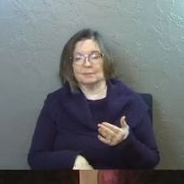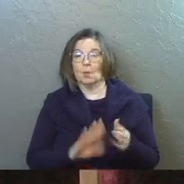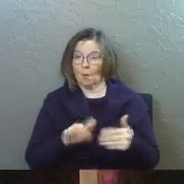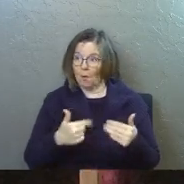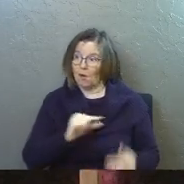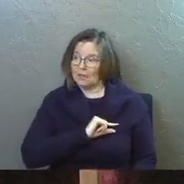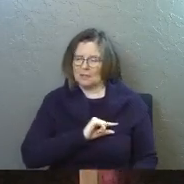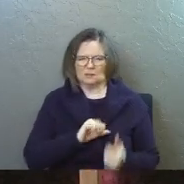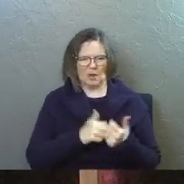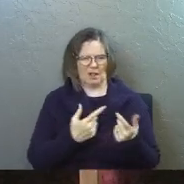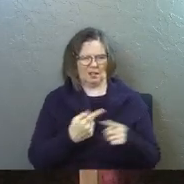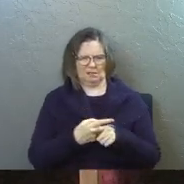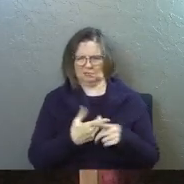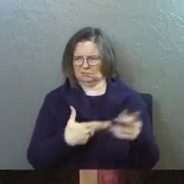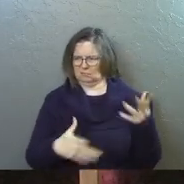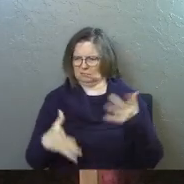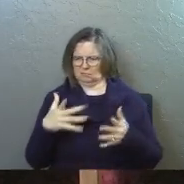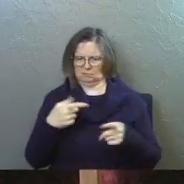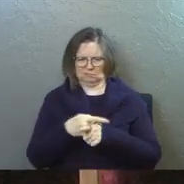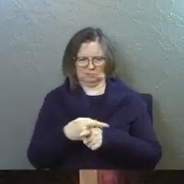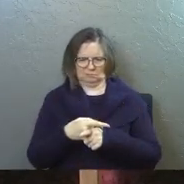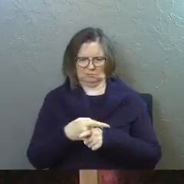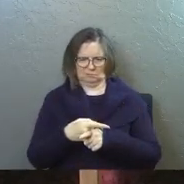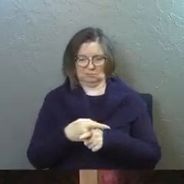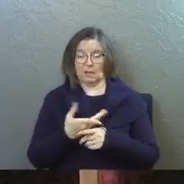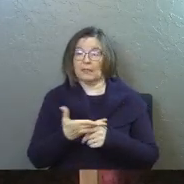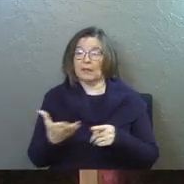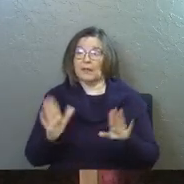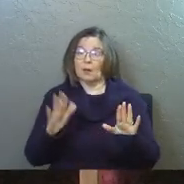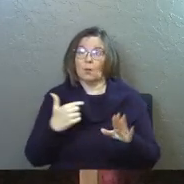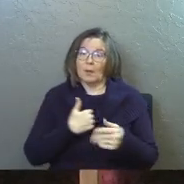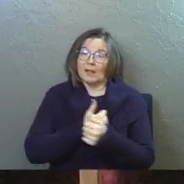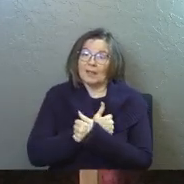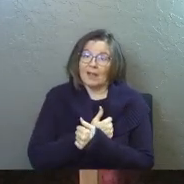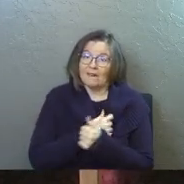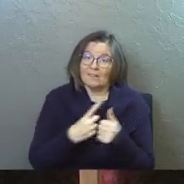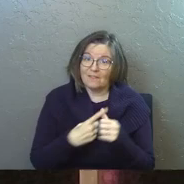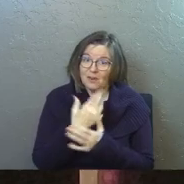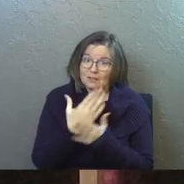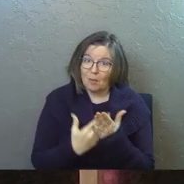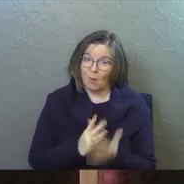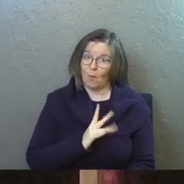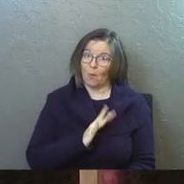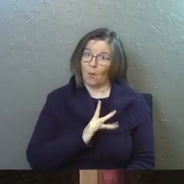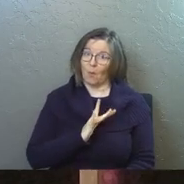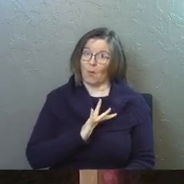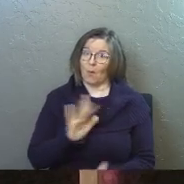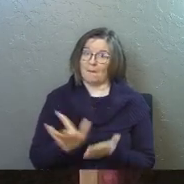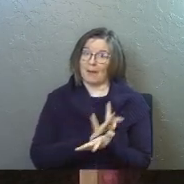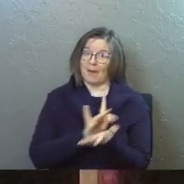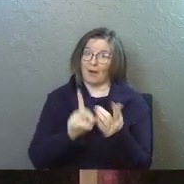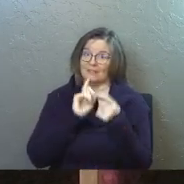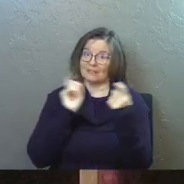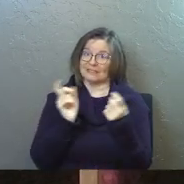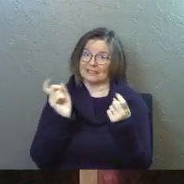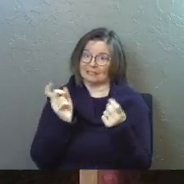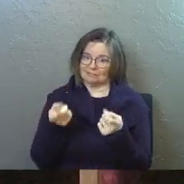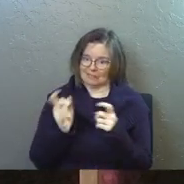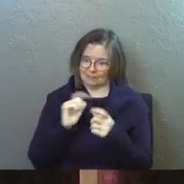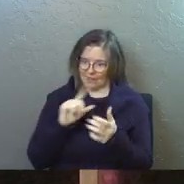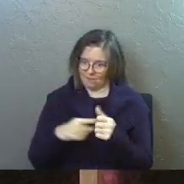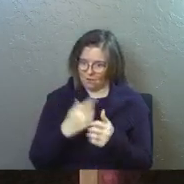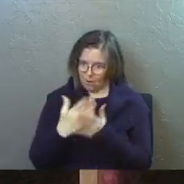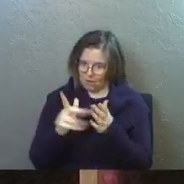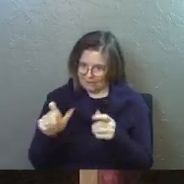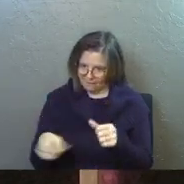So how does that work? Because the thing is, we love the first part. Like God, give me that first